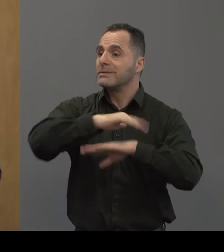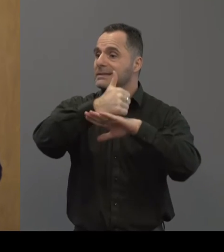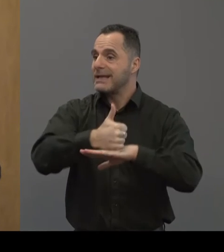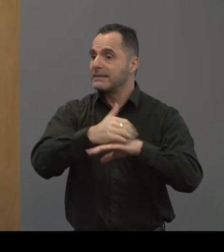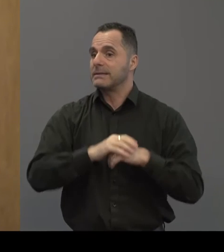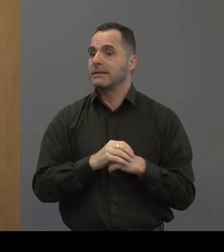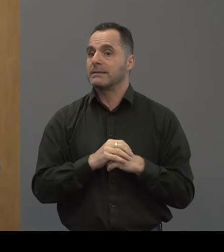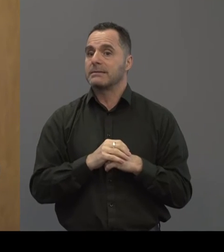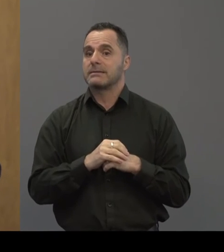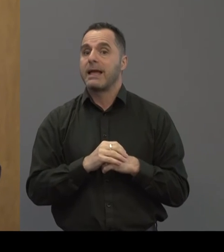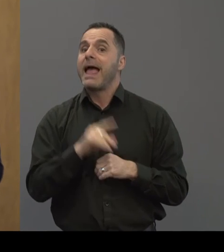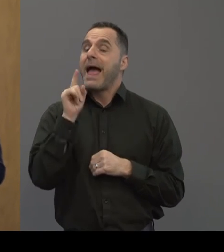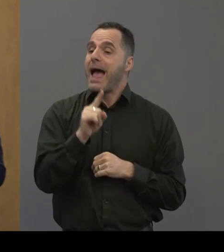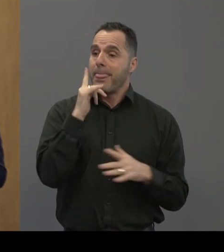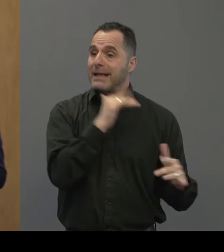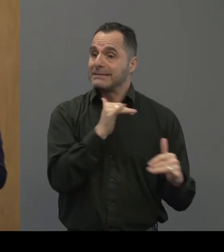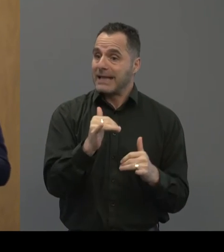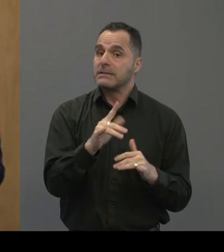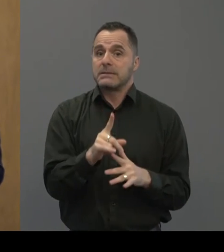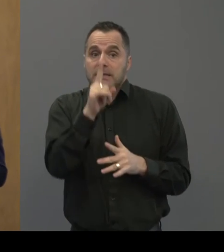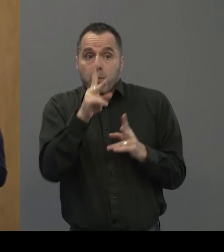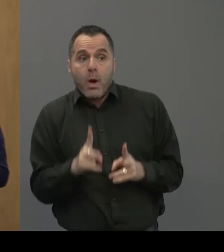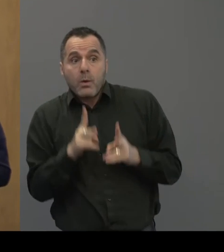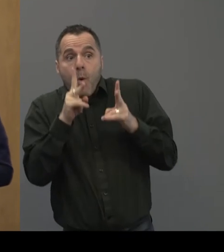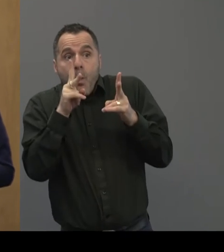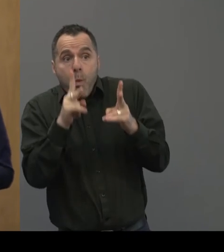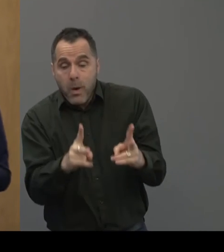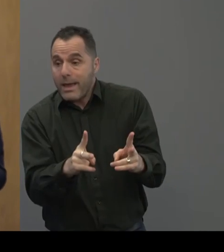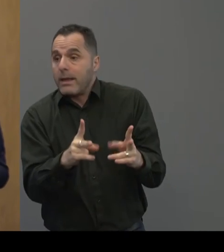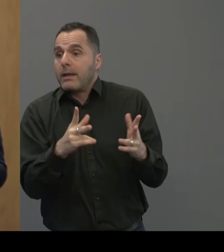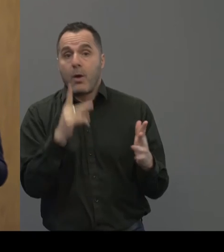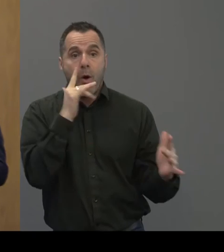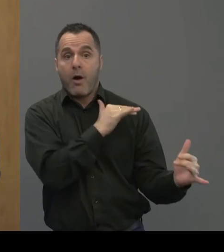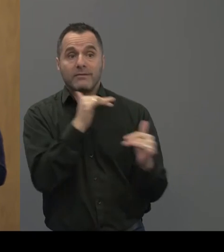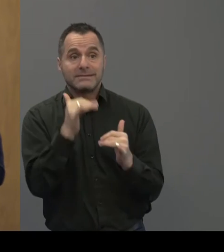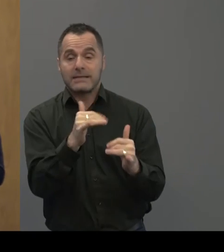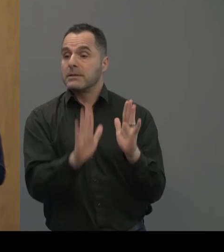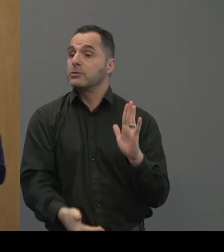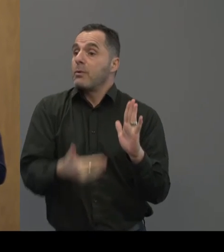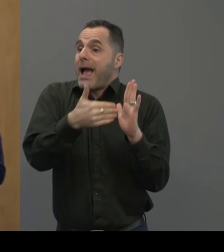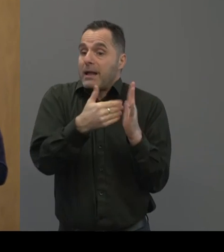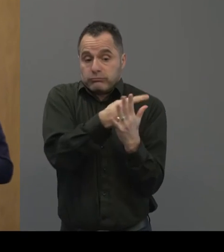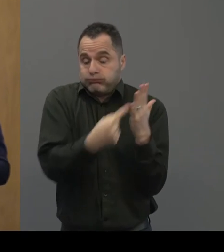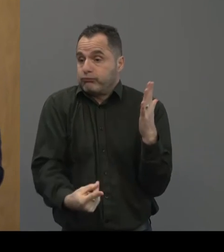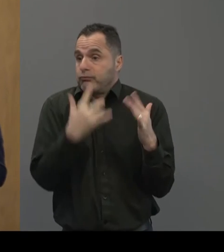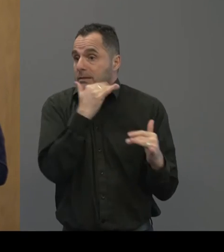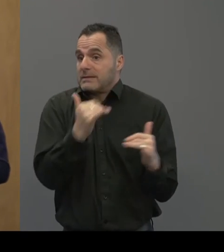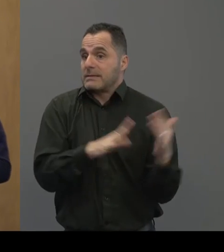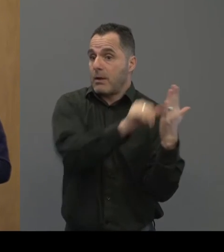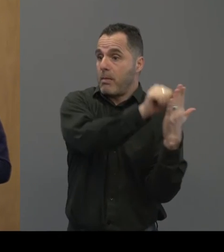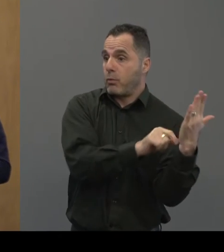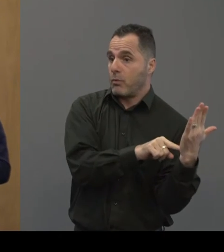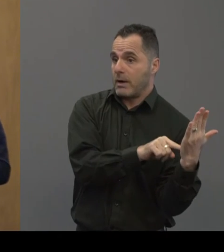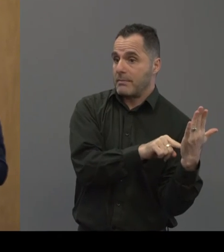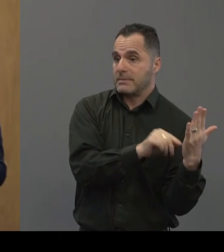and that auto-accustive emissions is one possible, um, kind of test to add to that, um, that program